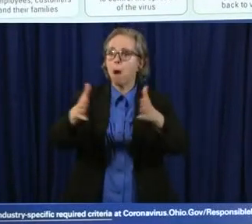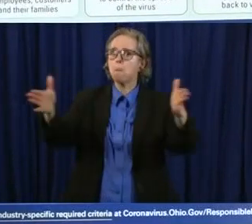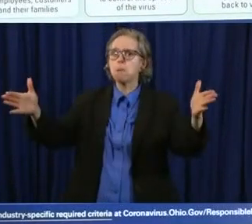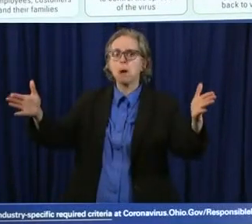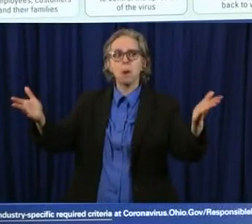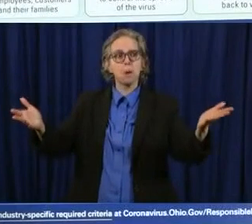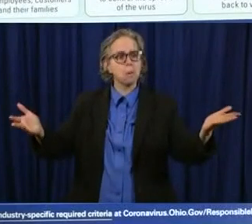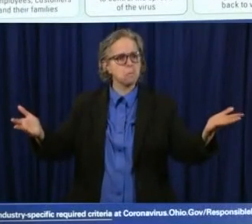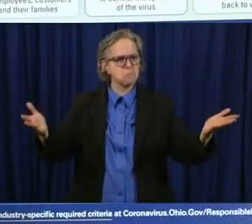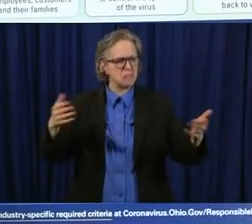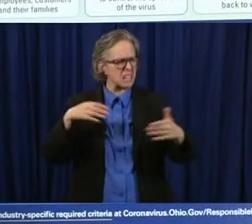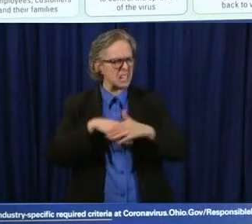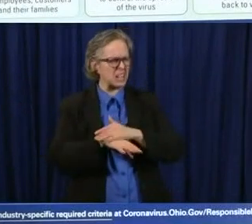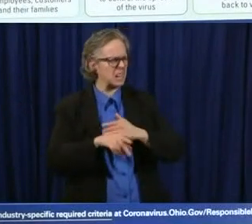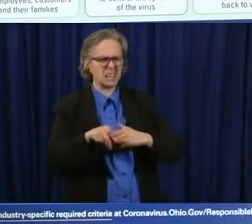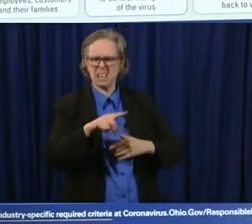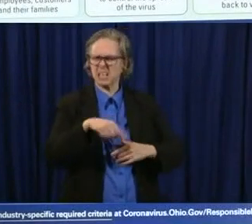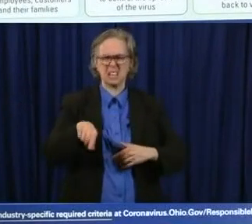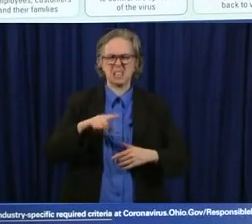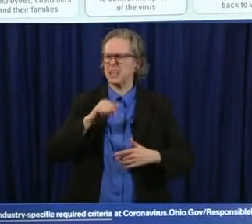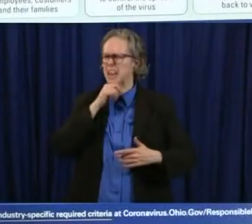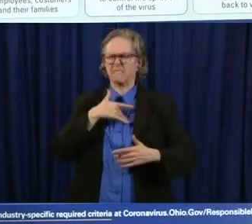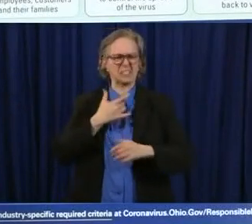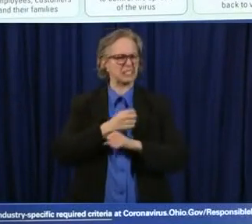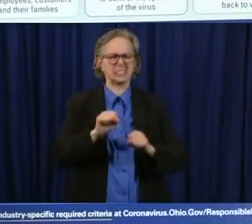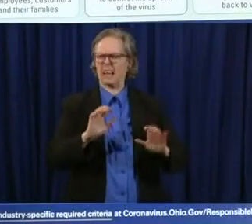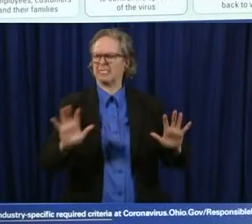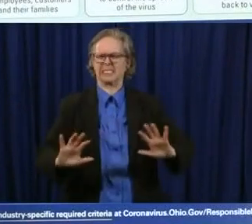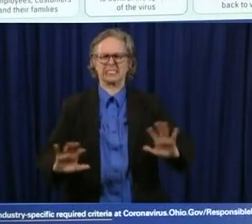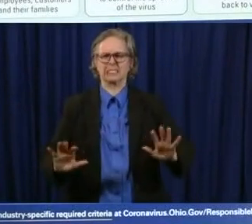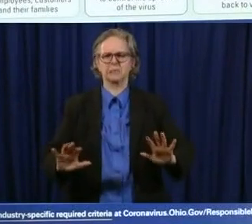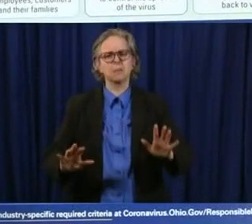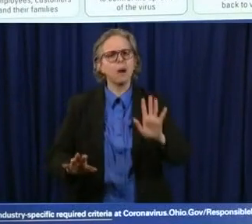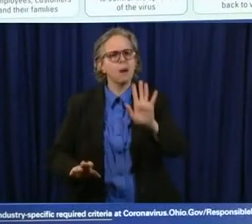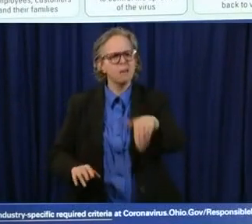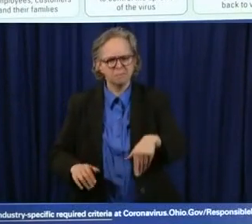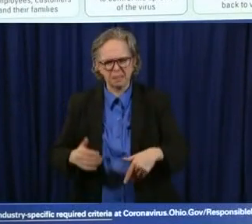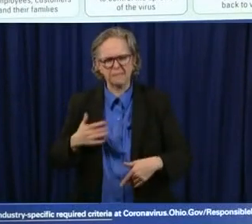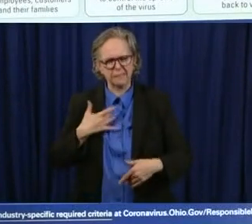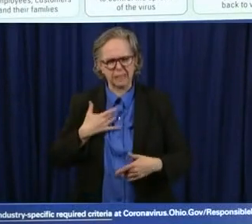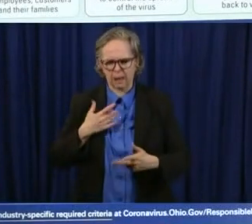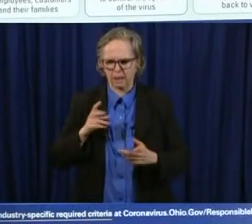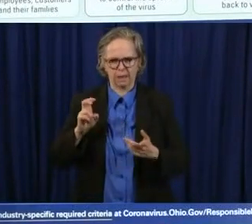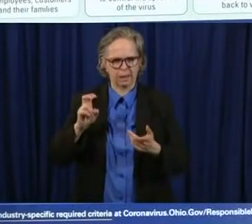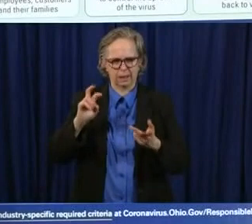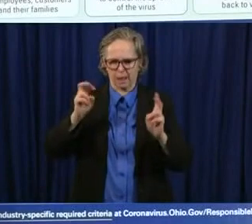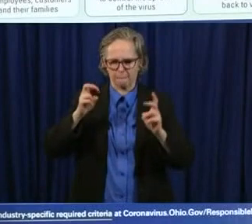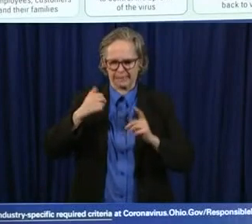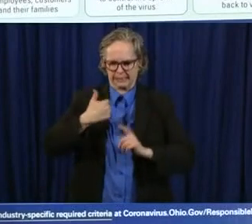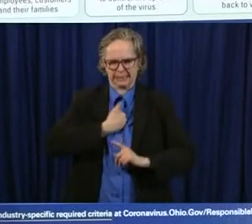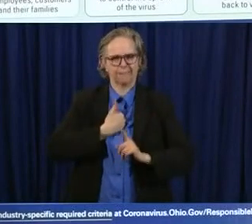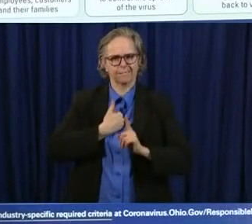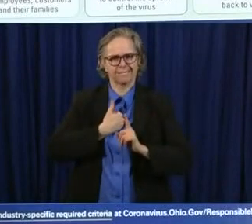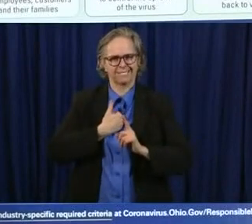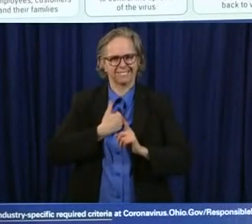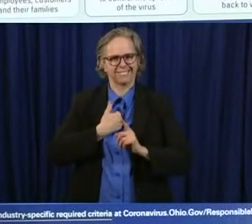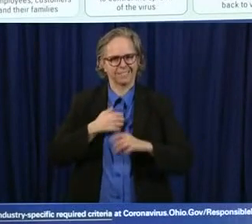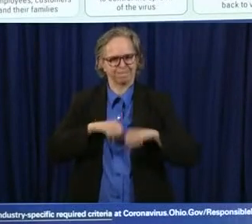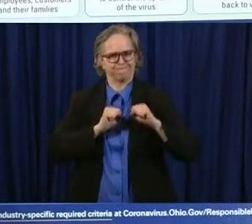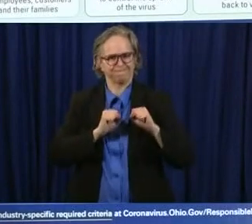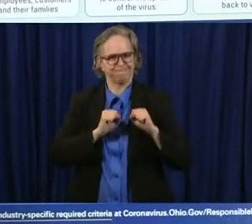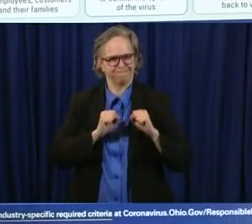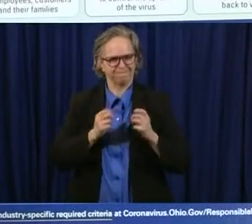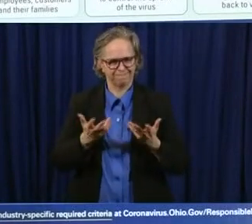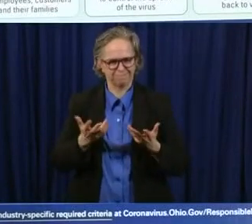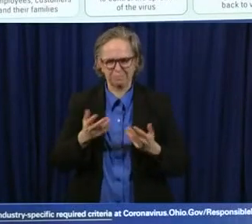situation is not right so i think it's almost going to be self-enforced in that in that sense self-enforced is not the right word i